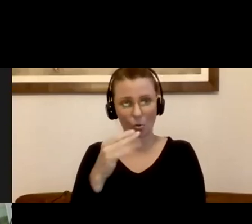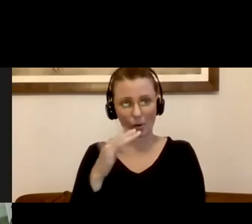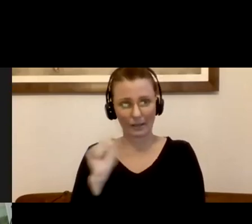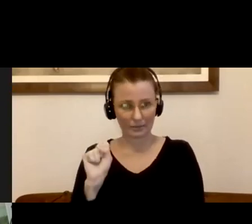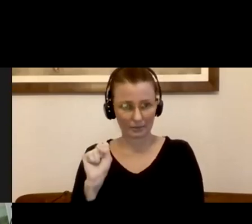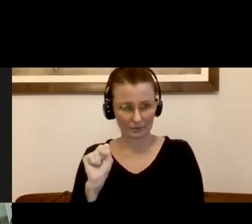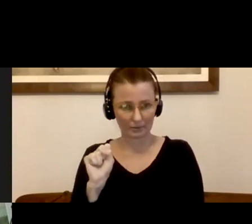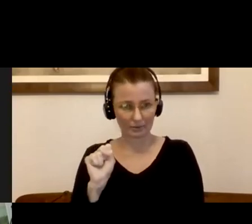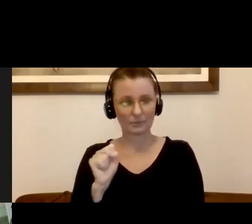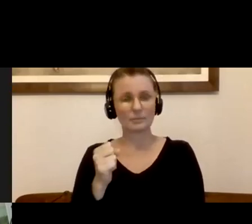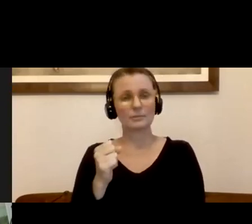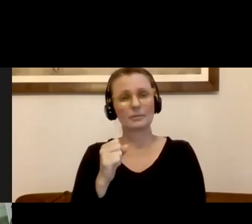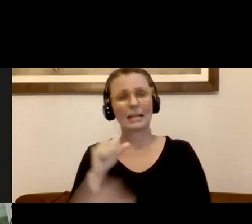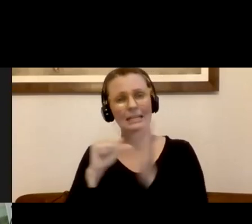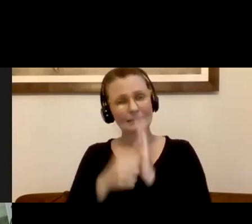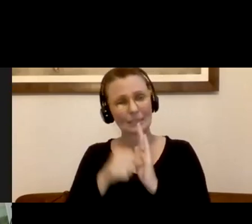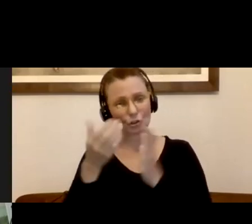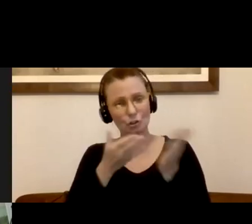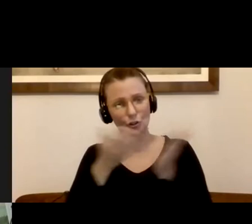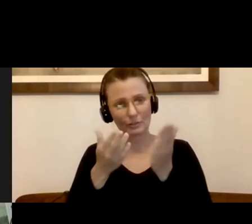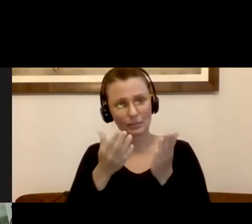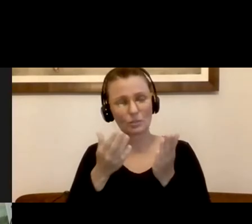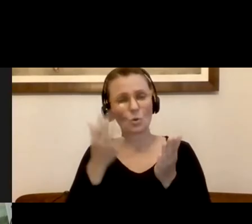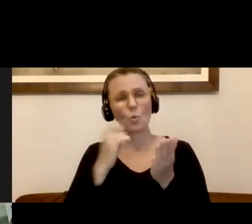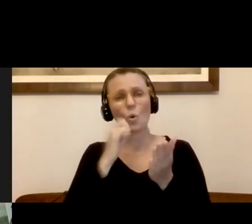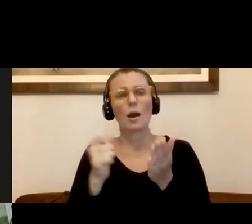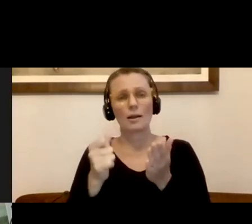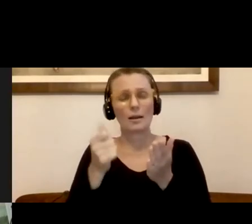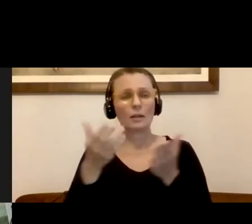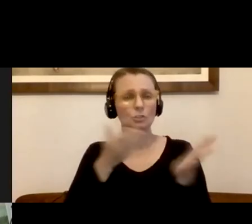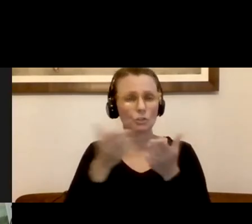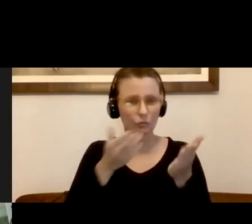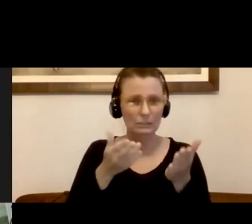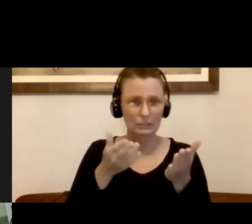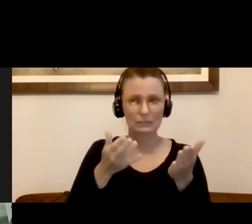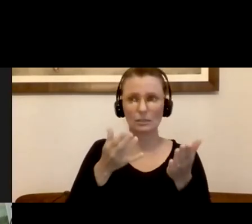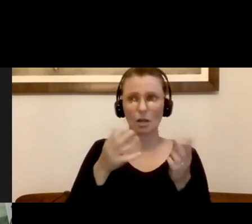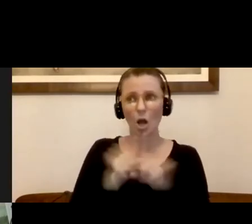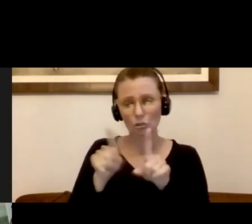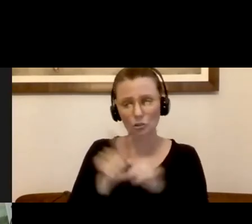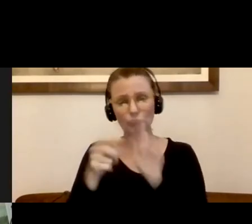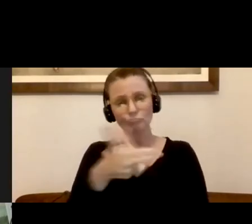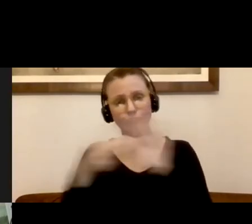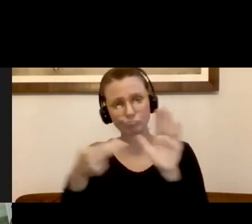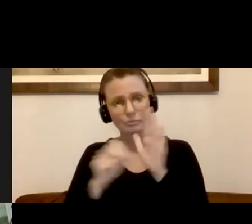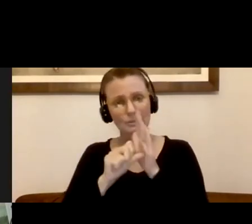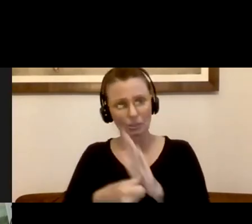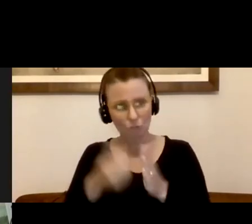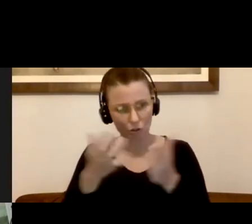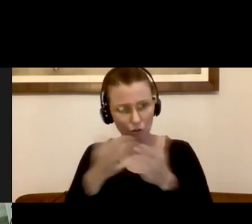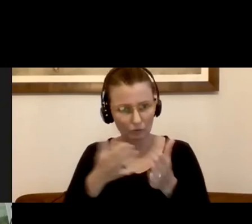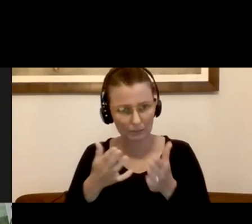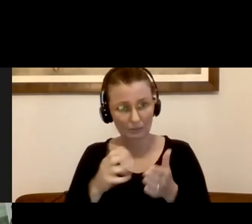and cannot read. Clean and perform other daily activities without this service coming to me. Thank you, Pauline. It's an excellent question. Cindy.